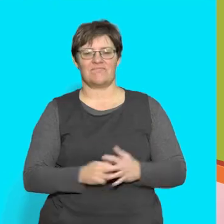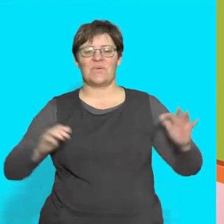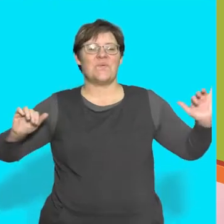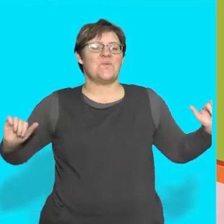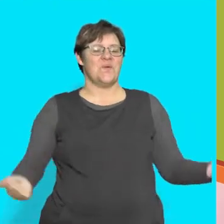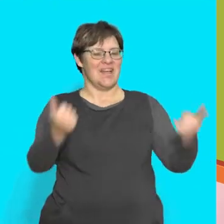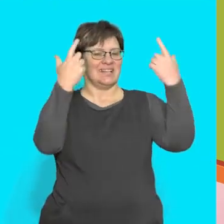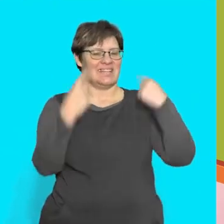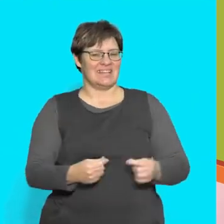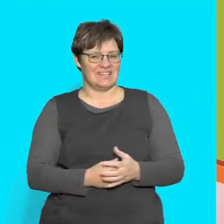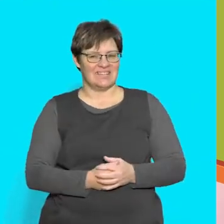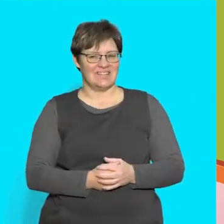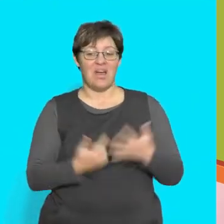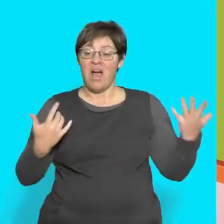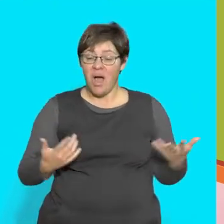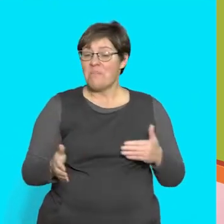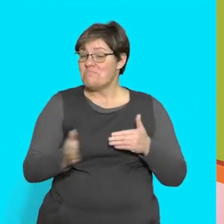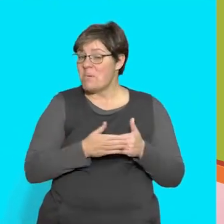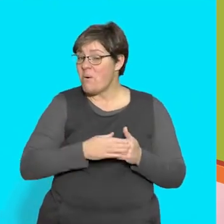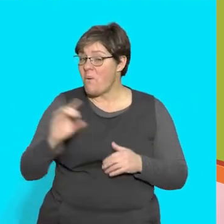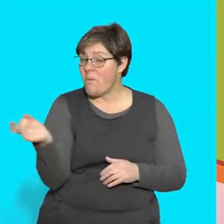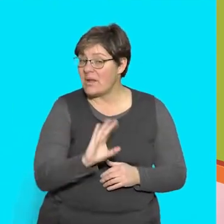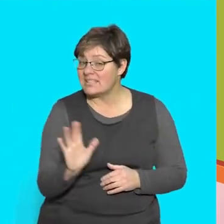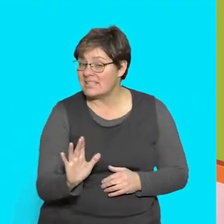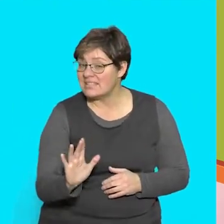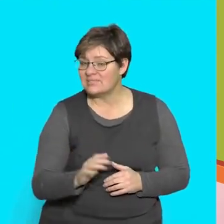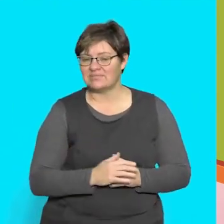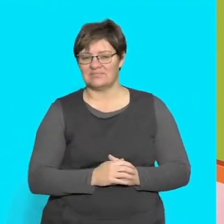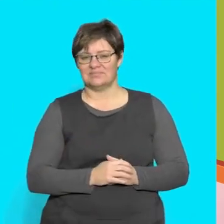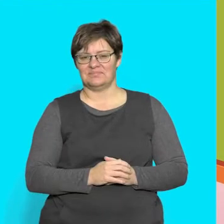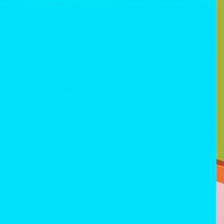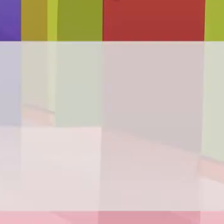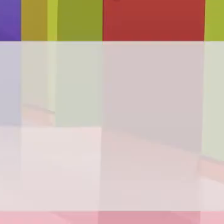Very good! Shall we do that one more time?